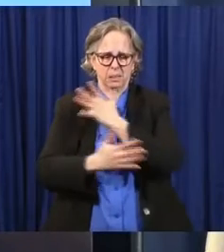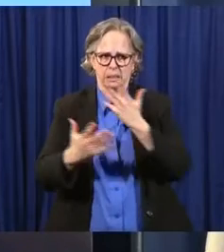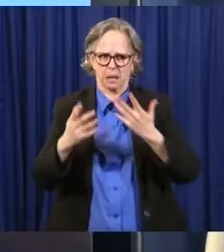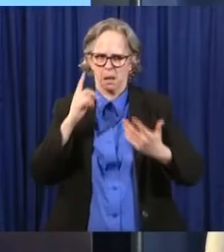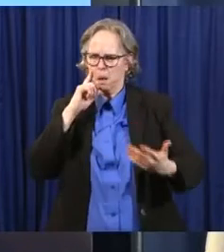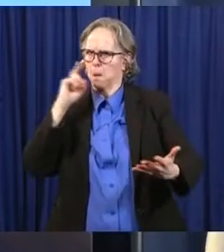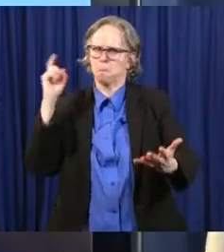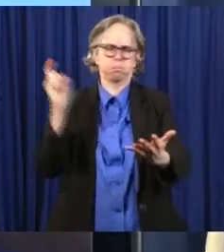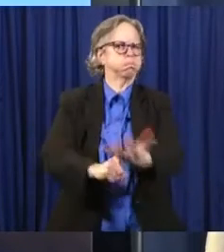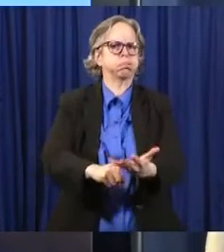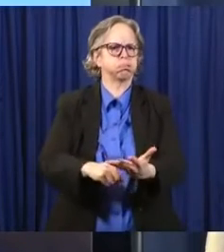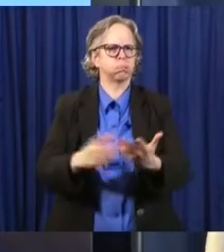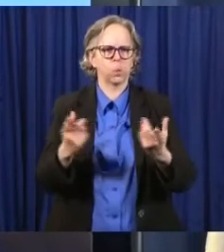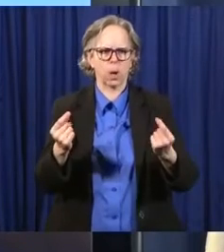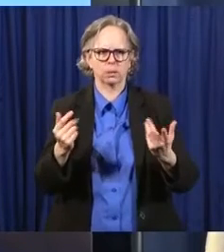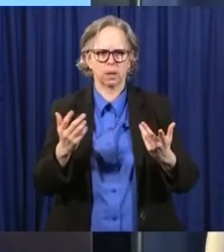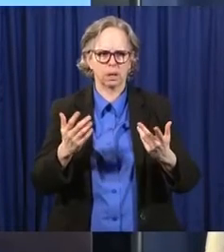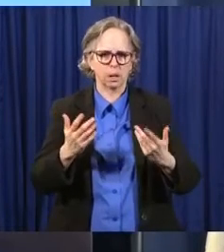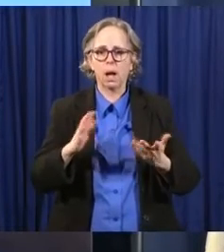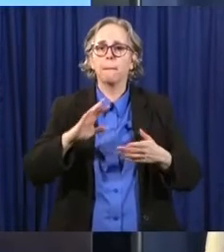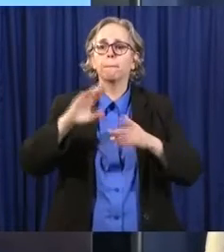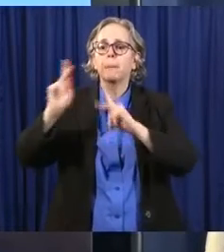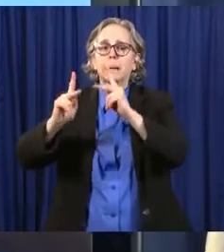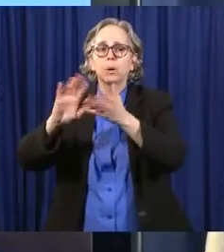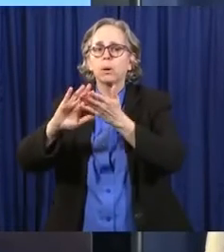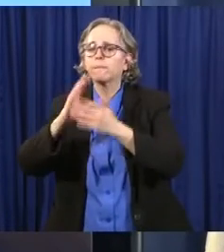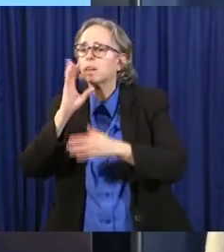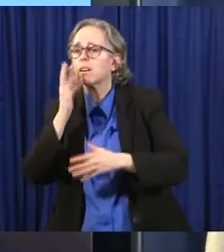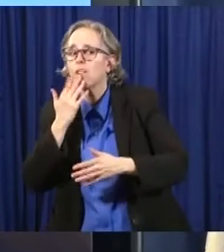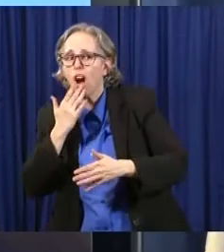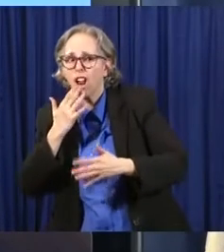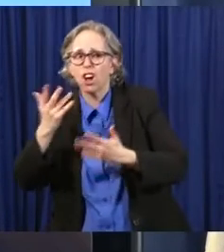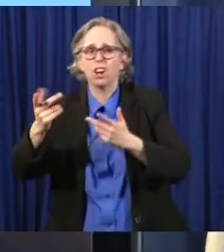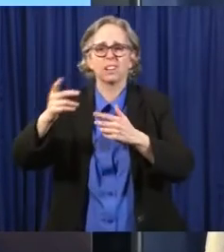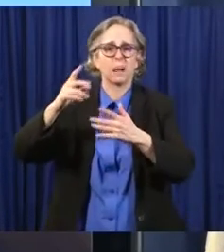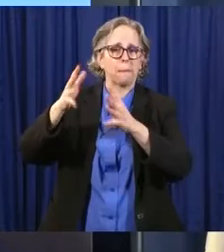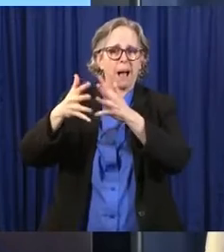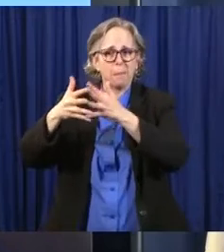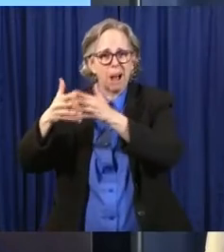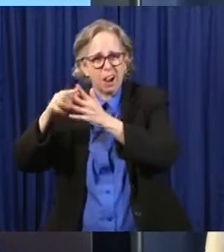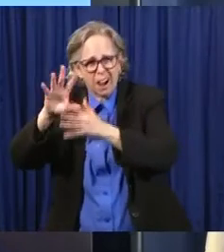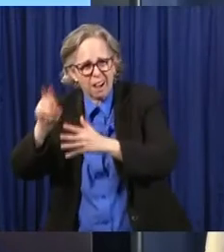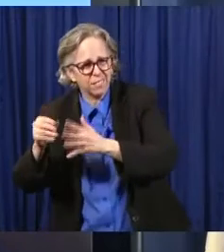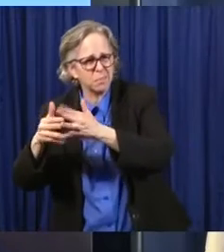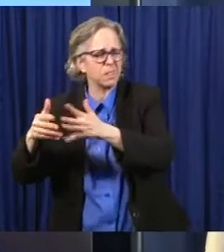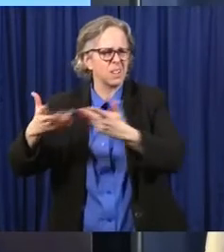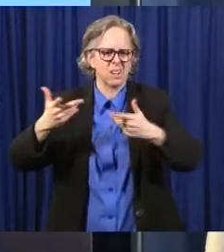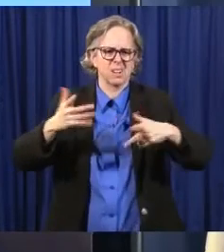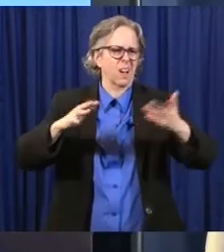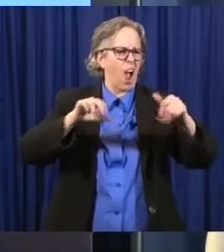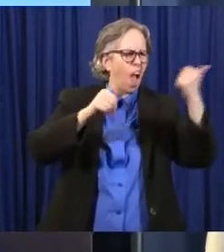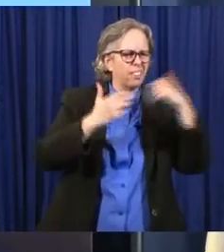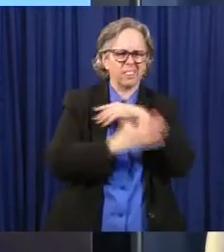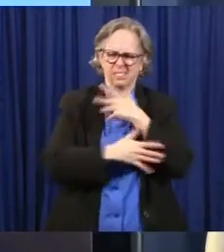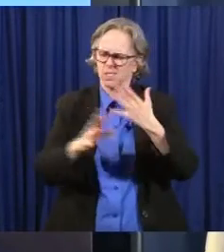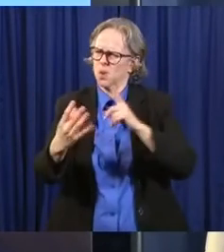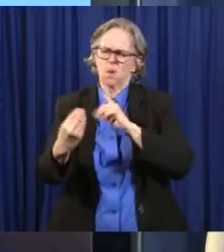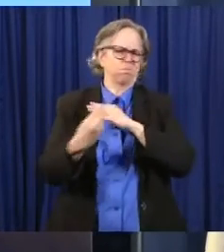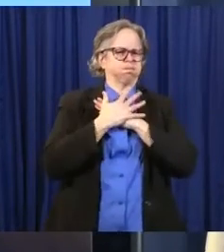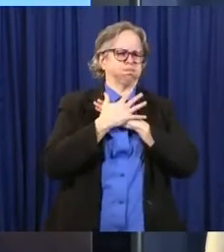-American and Hispanic communities, have been disproportionately affected by COVID-19 and the illness it causes.